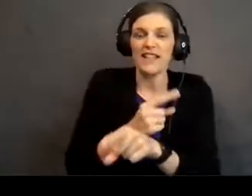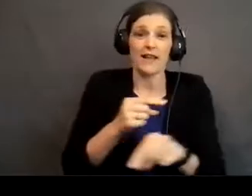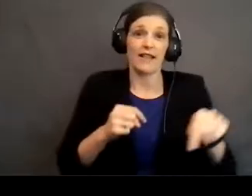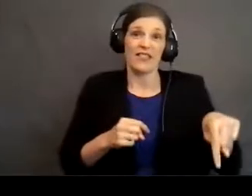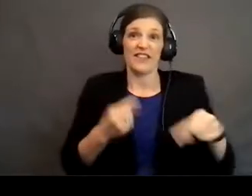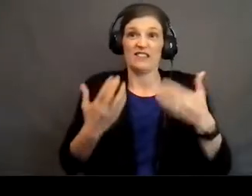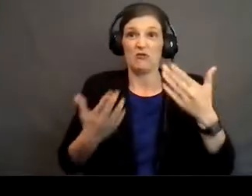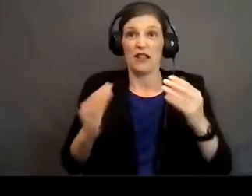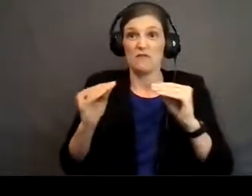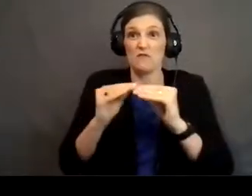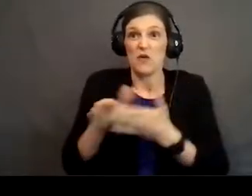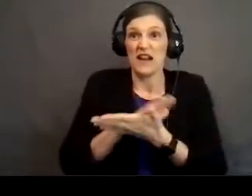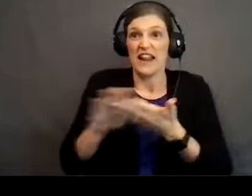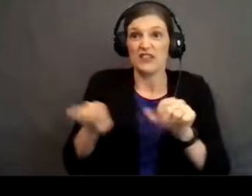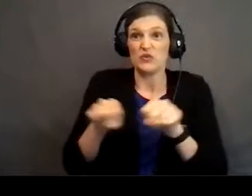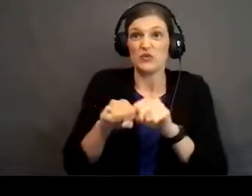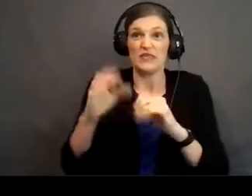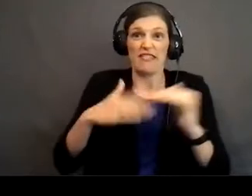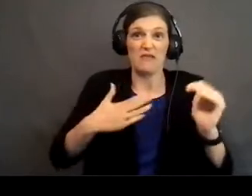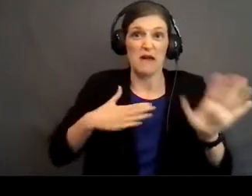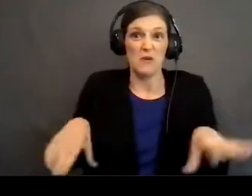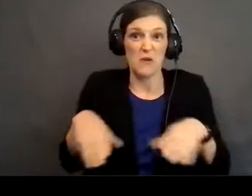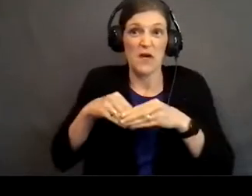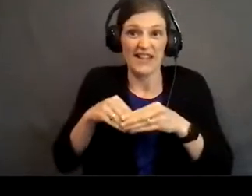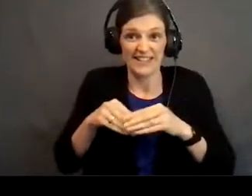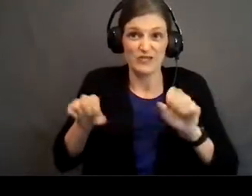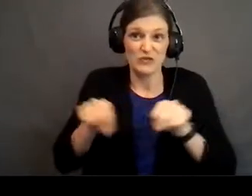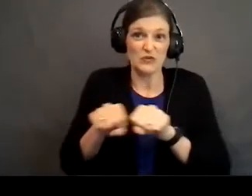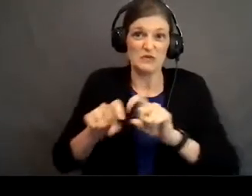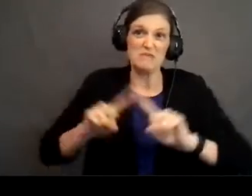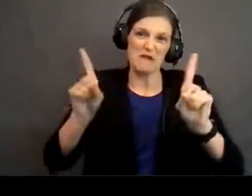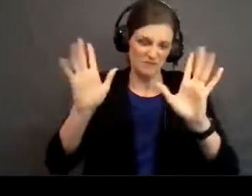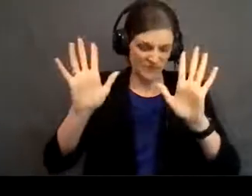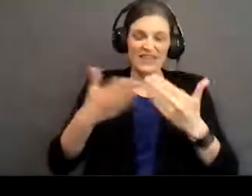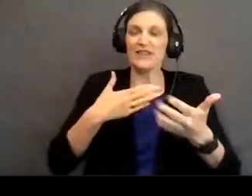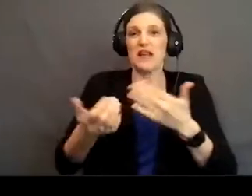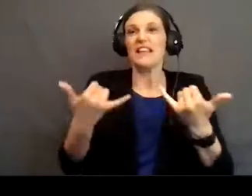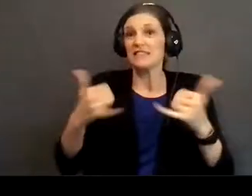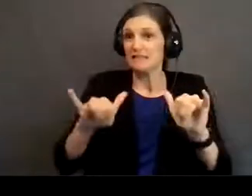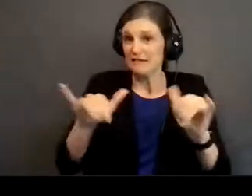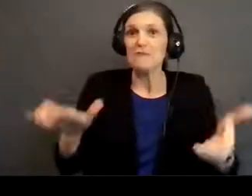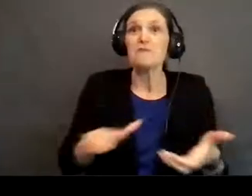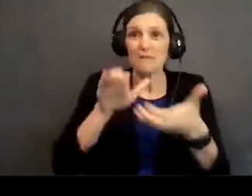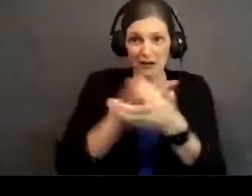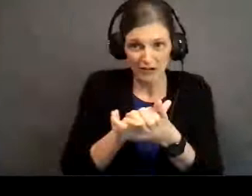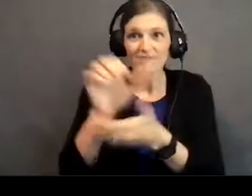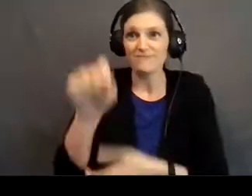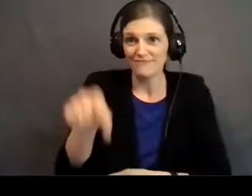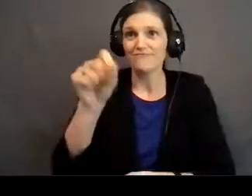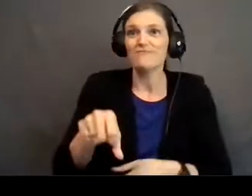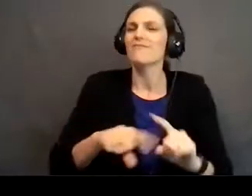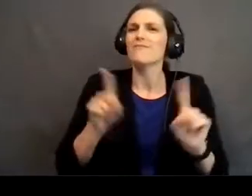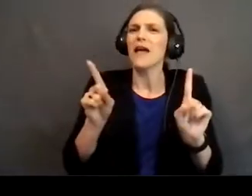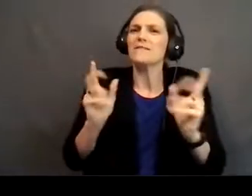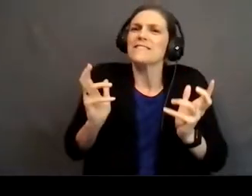probably nicer shoes than the ones that I wore to my own wedding. But I still did end up getting married. But it